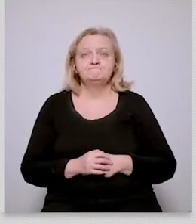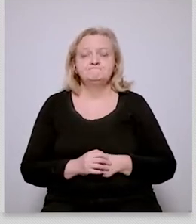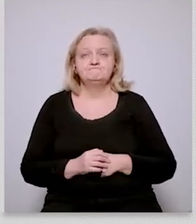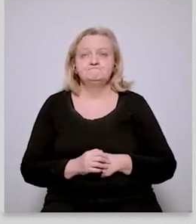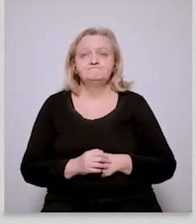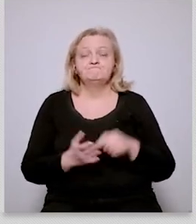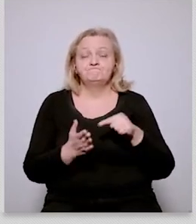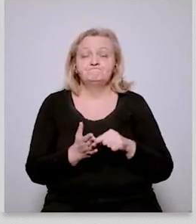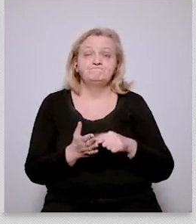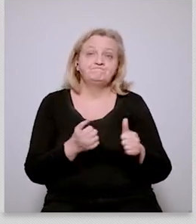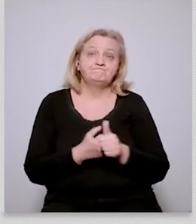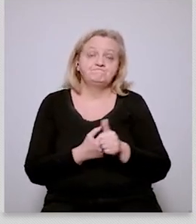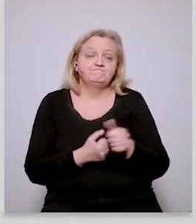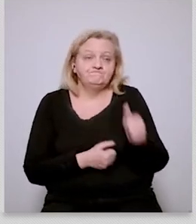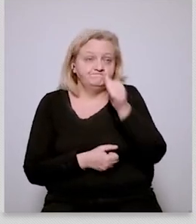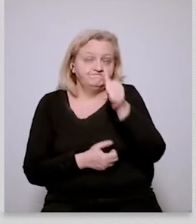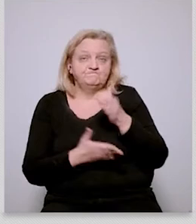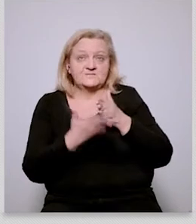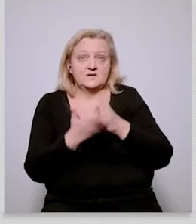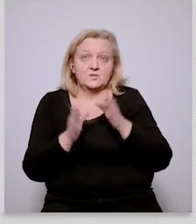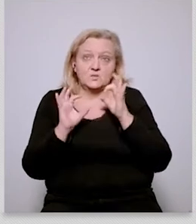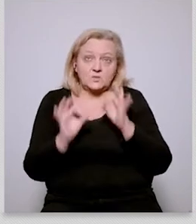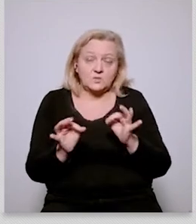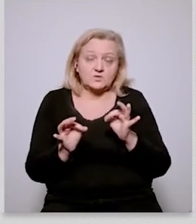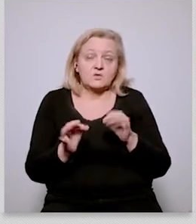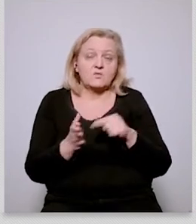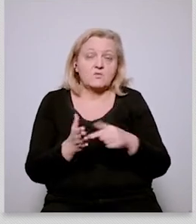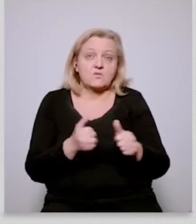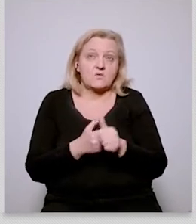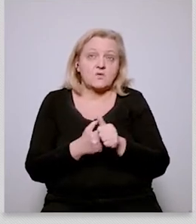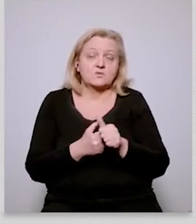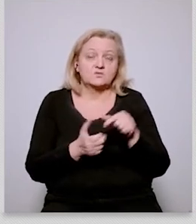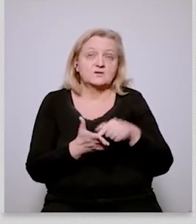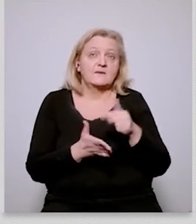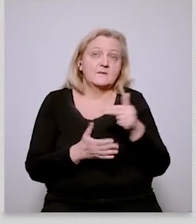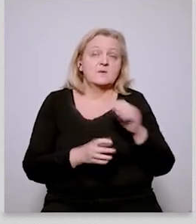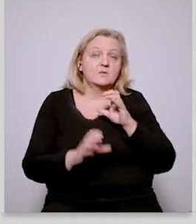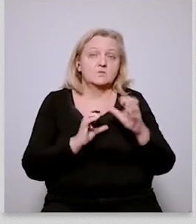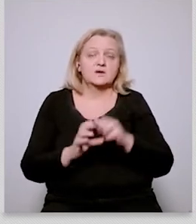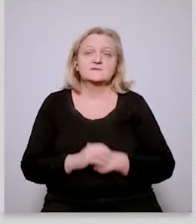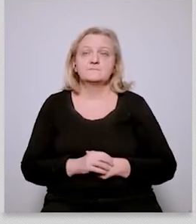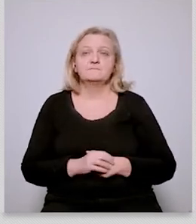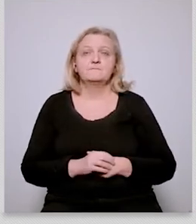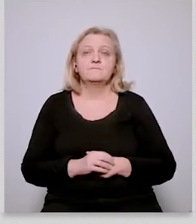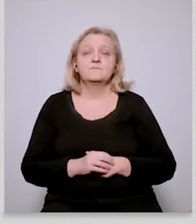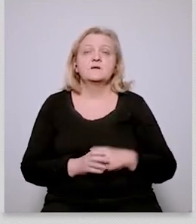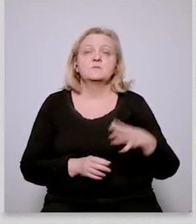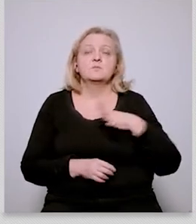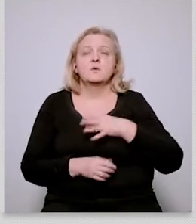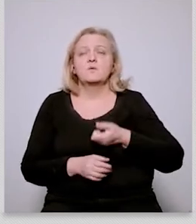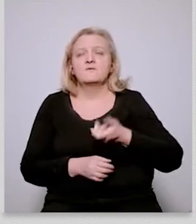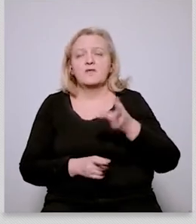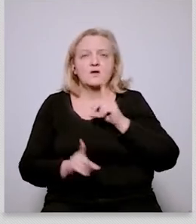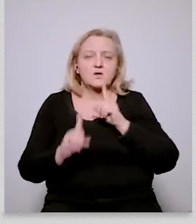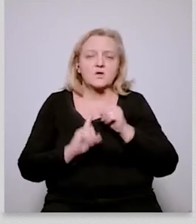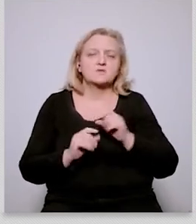um so what we did is we monitored the the conversation online through twitter but also tick tock facebook you